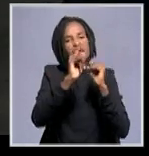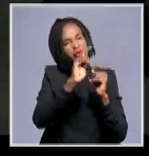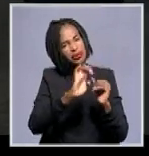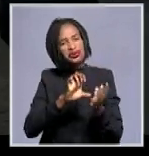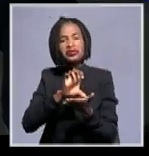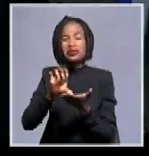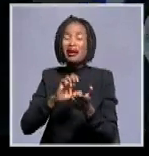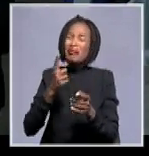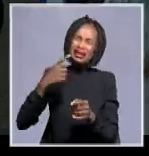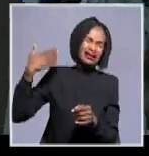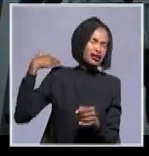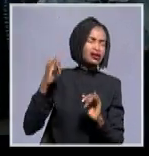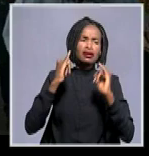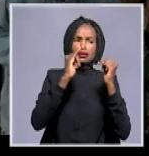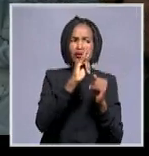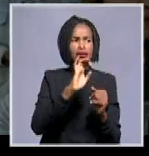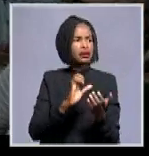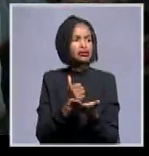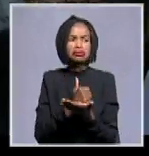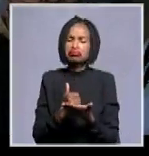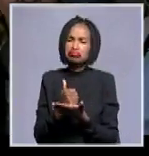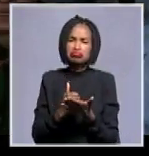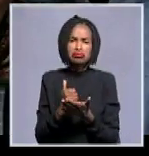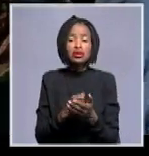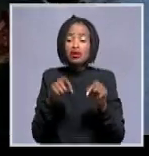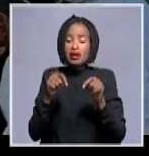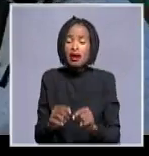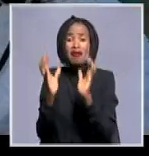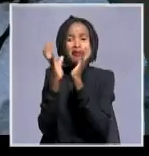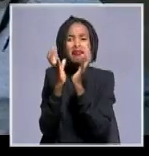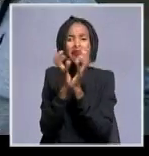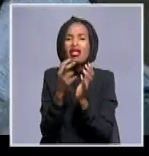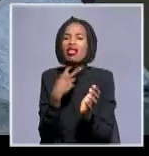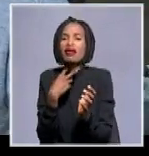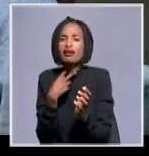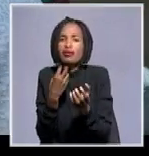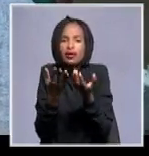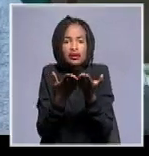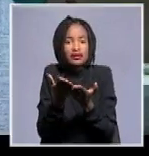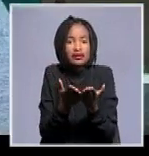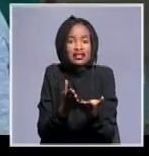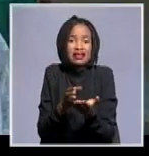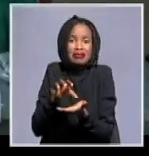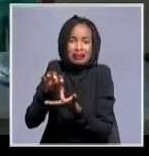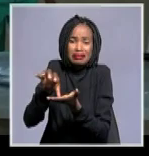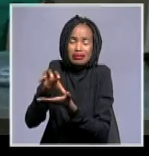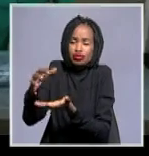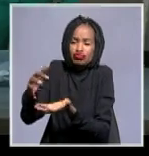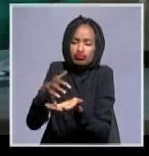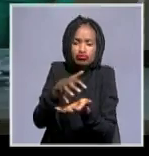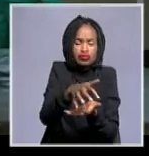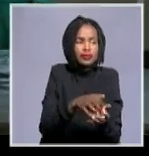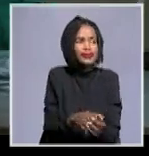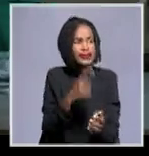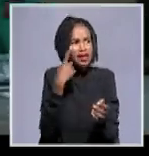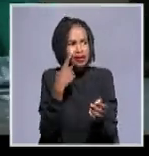you know finding it difficult you know to provide services in terms of waste removal services and so on now looking at the visuals